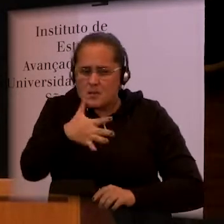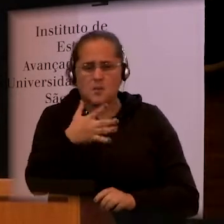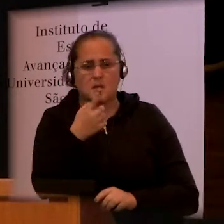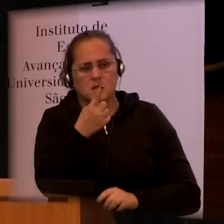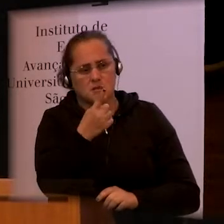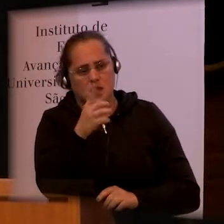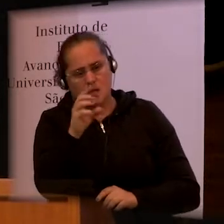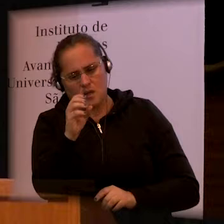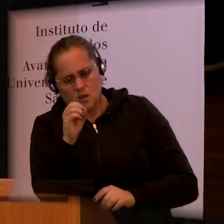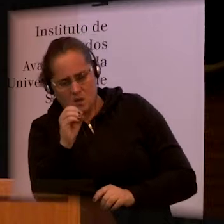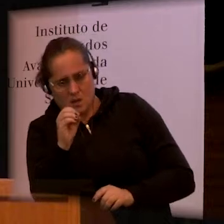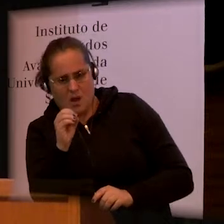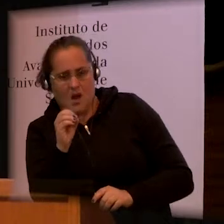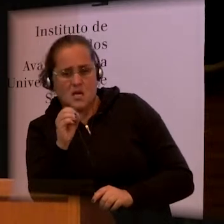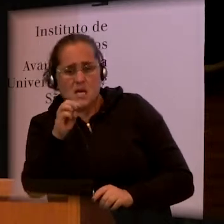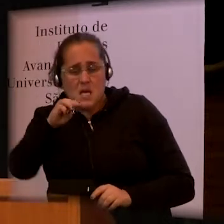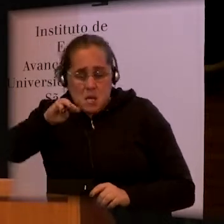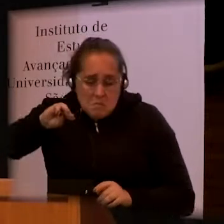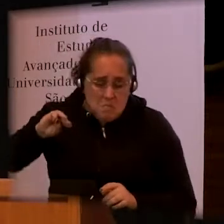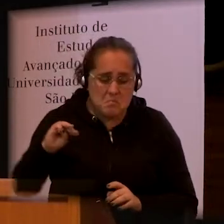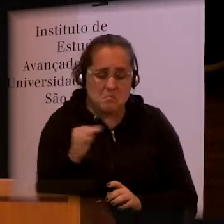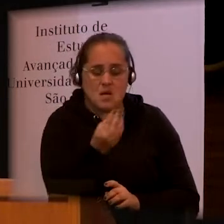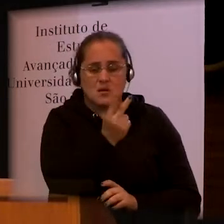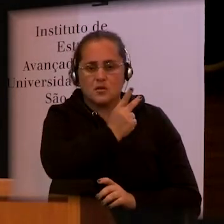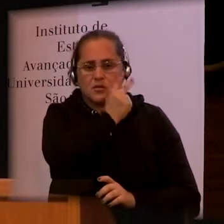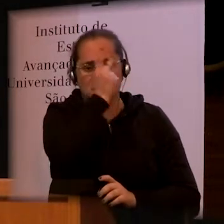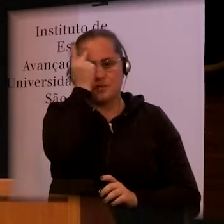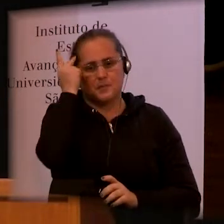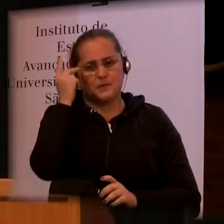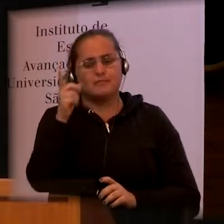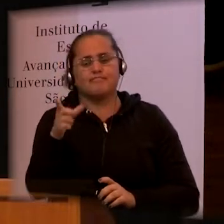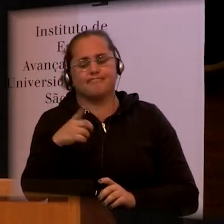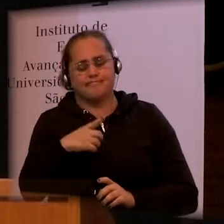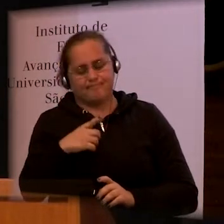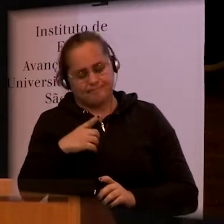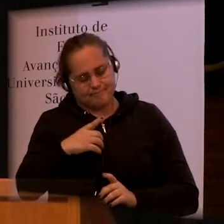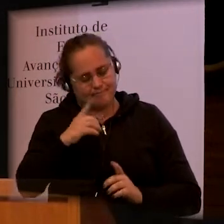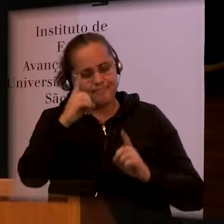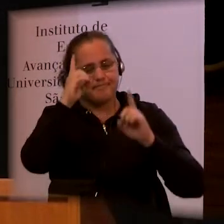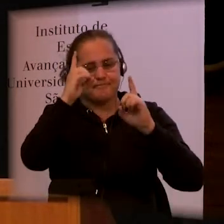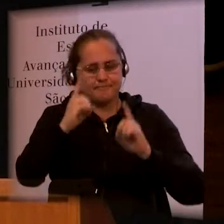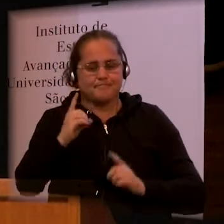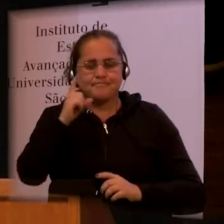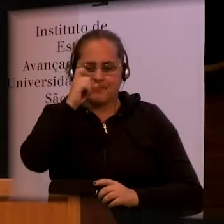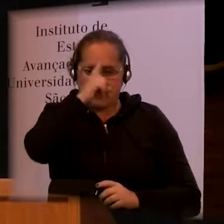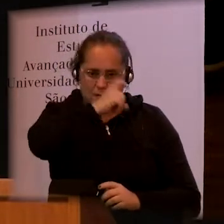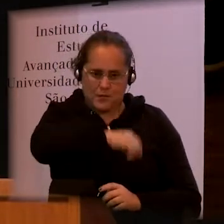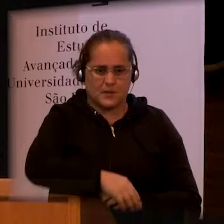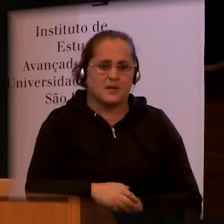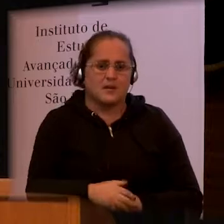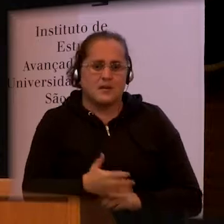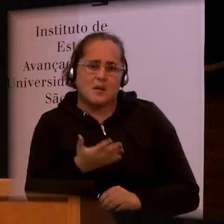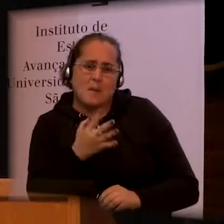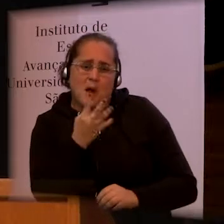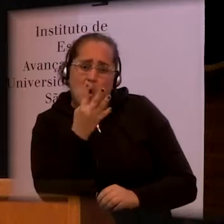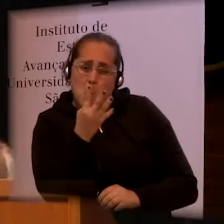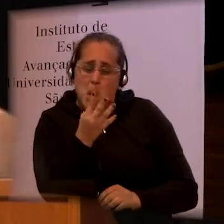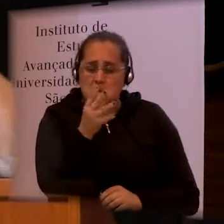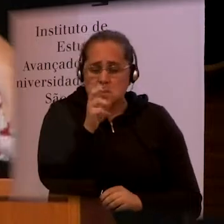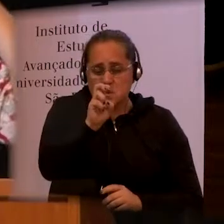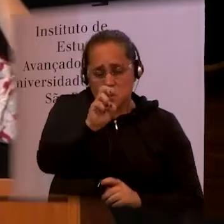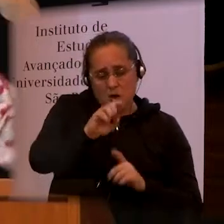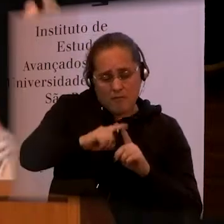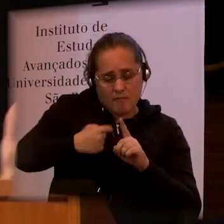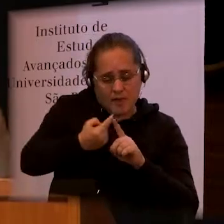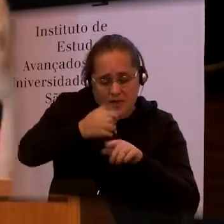experience very significant difficulties. So that is about four or five times the number of people with HIV. It's a